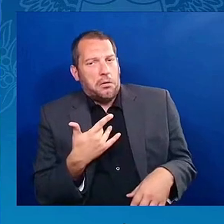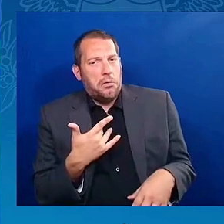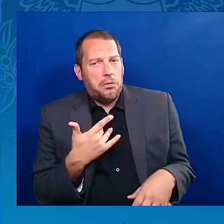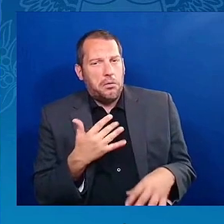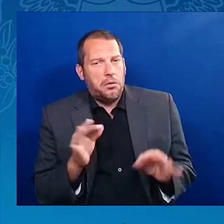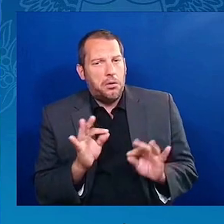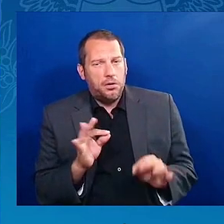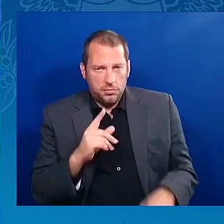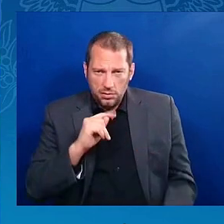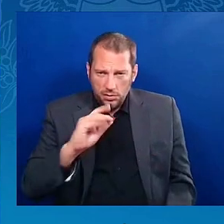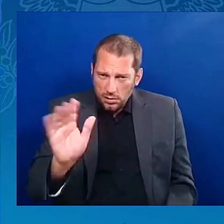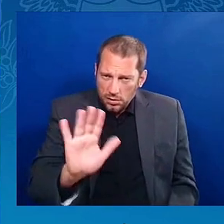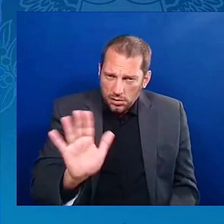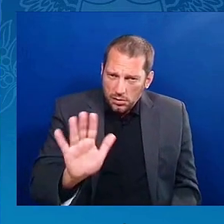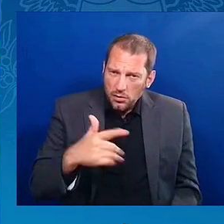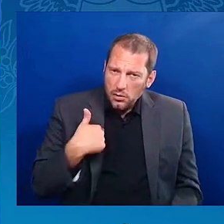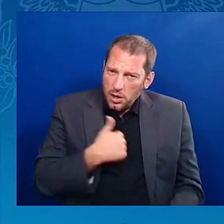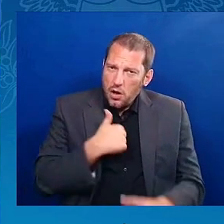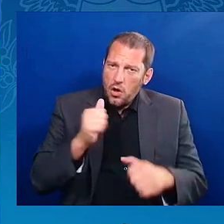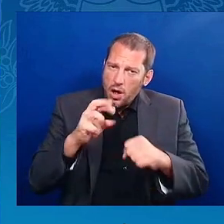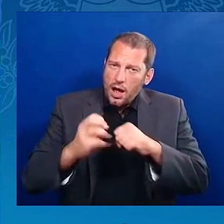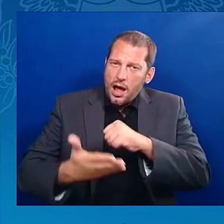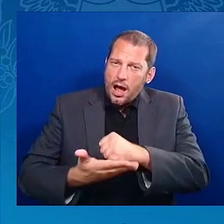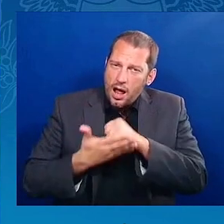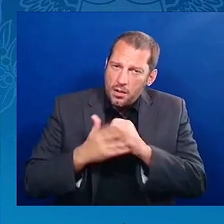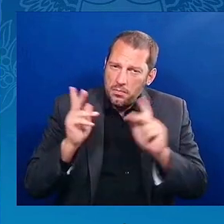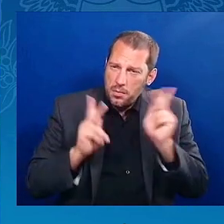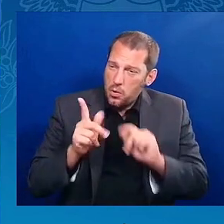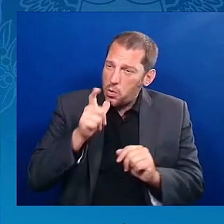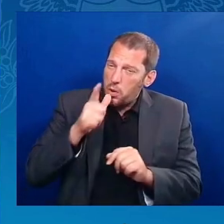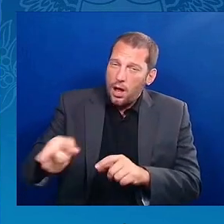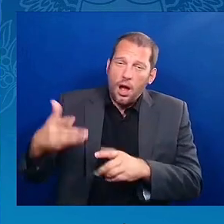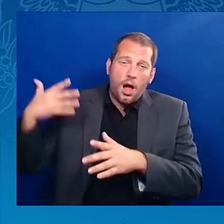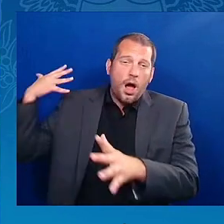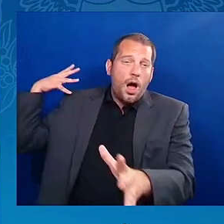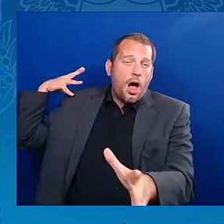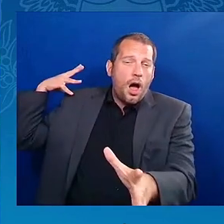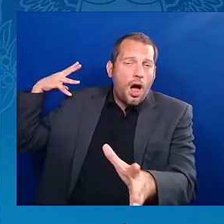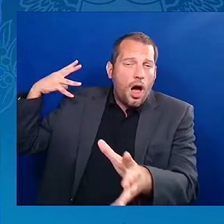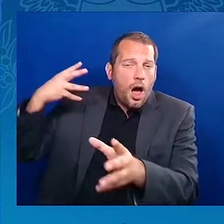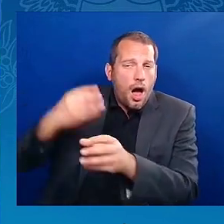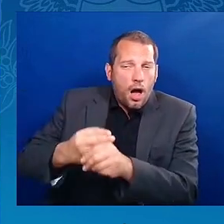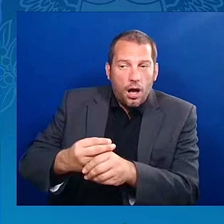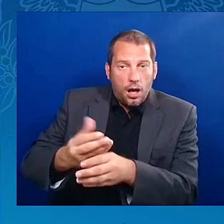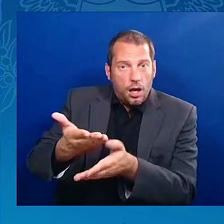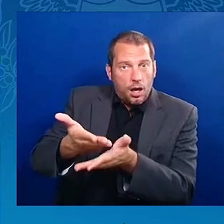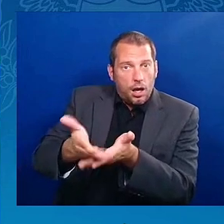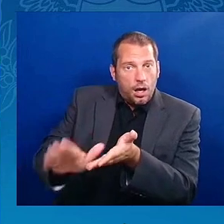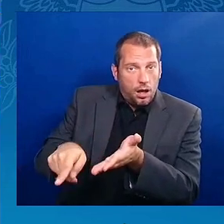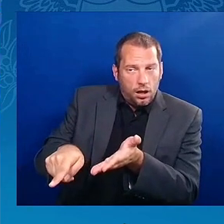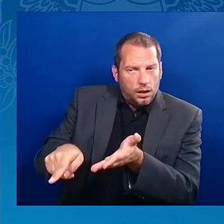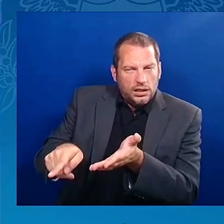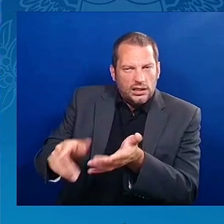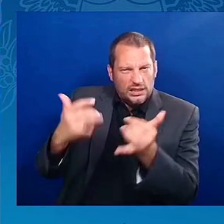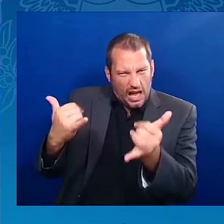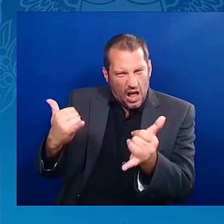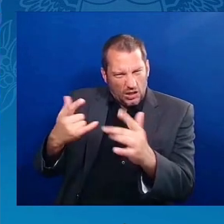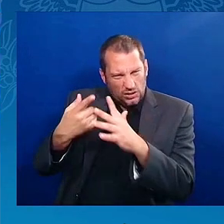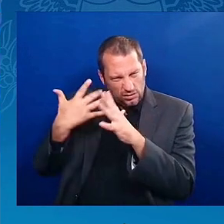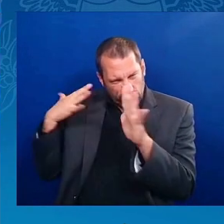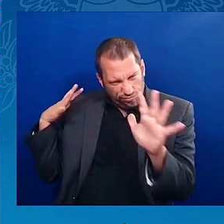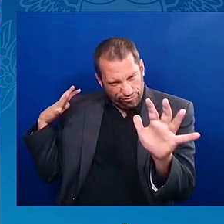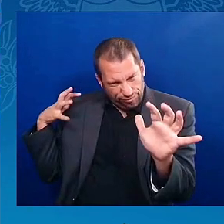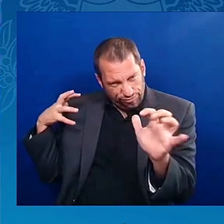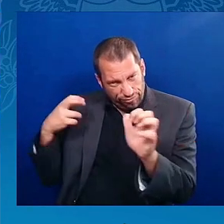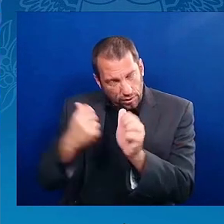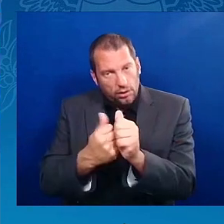an entitlement, is a right of every hardworking person. So that's part of what we're doing on home ownership. Right.